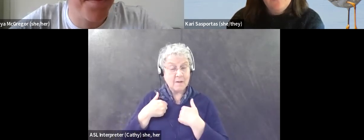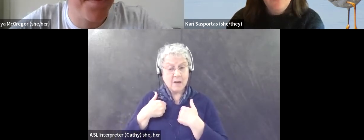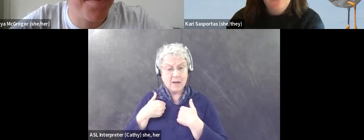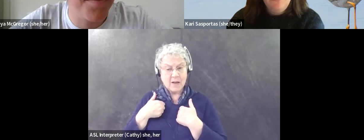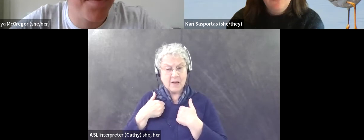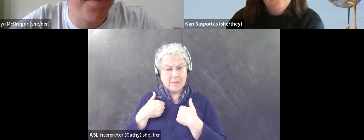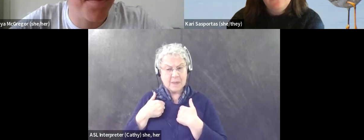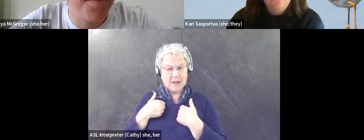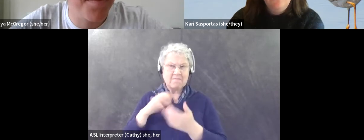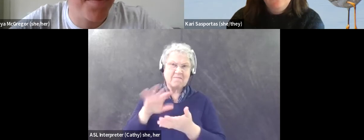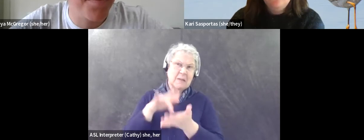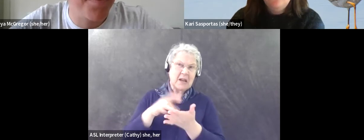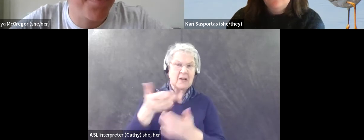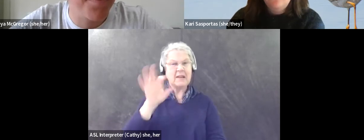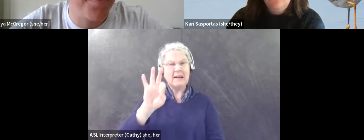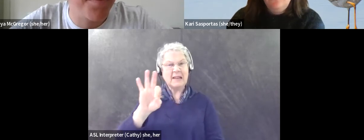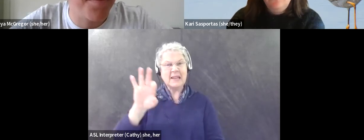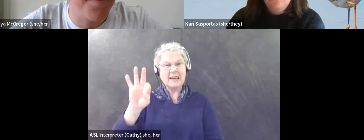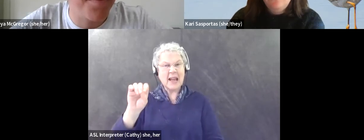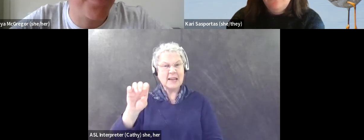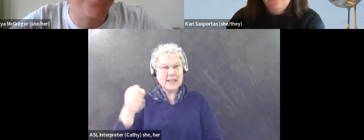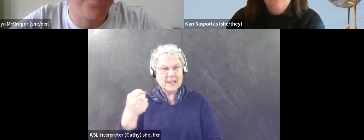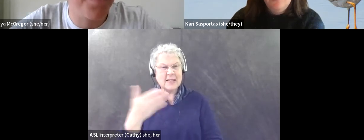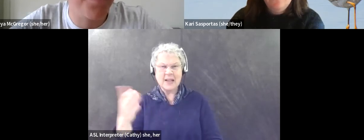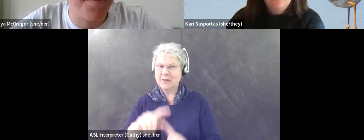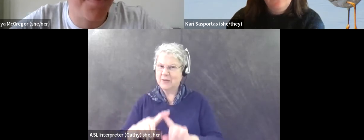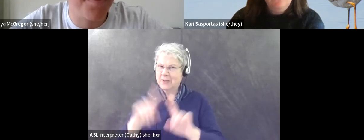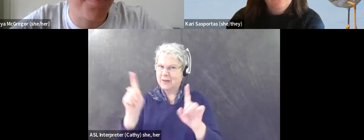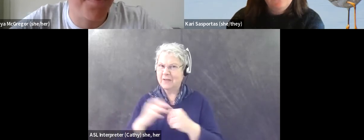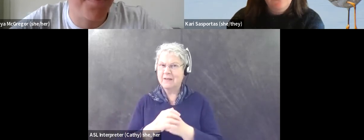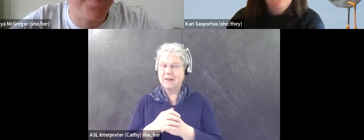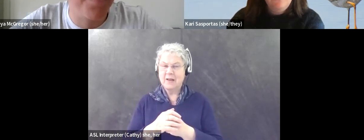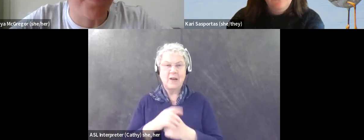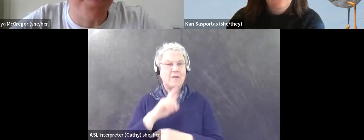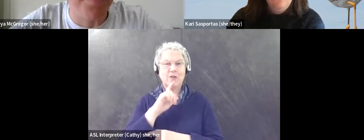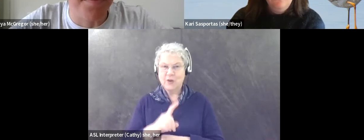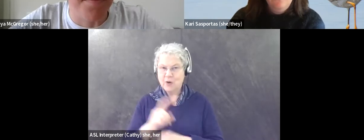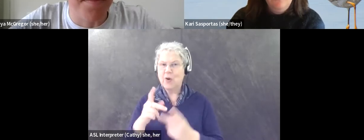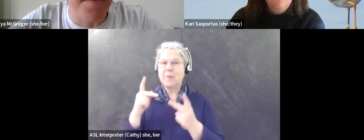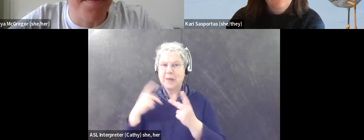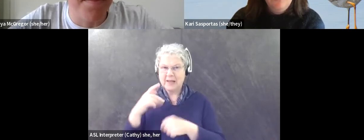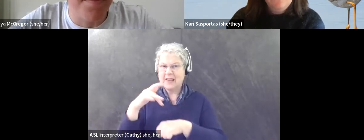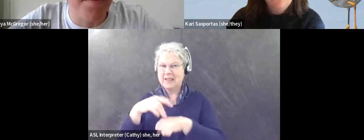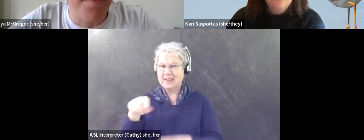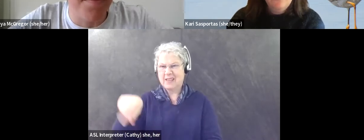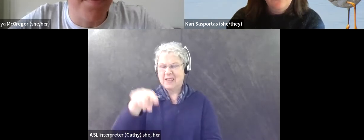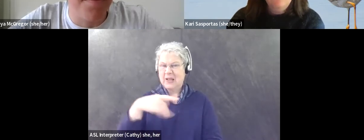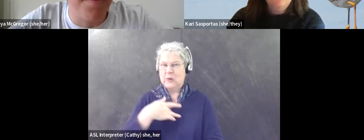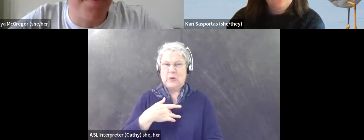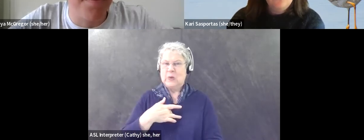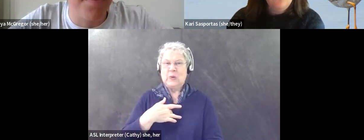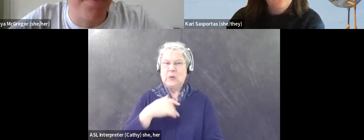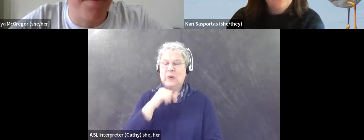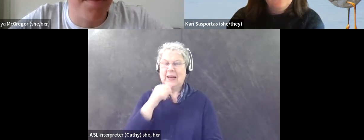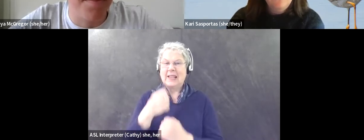you know, this was the mid nineties, things were different. There are definitely places where I didn't feel safe, um, in, places where I